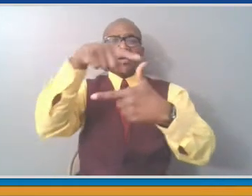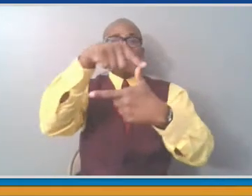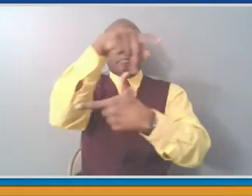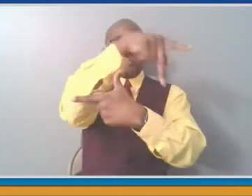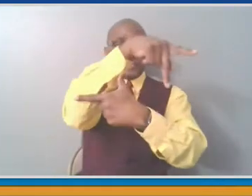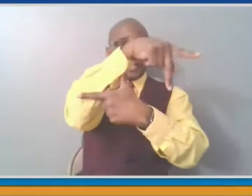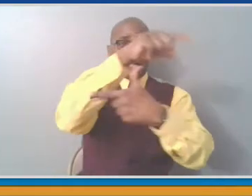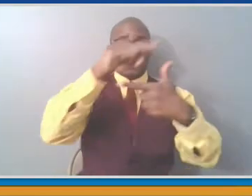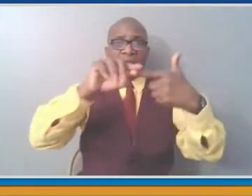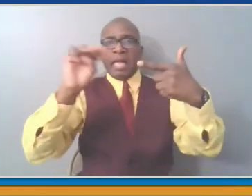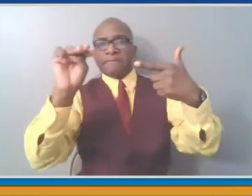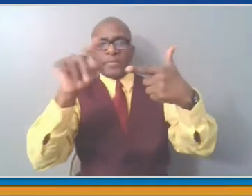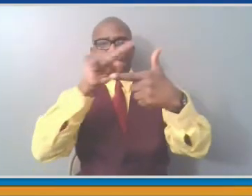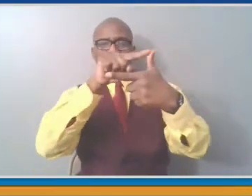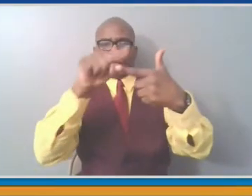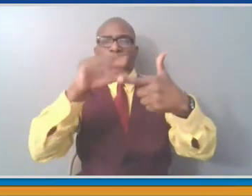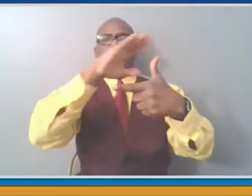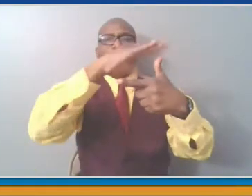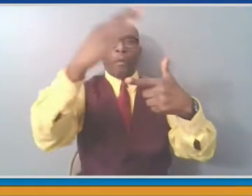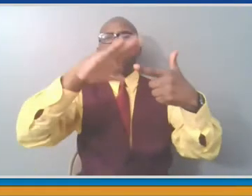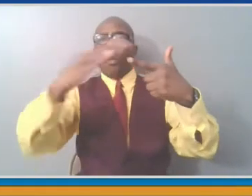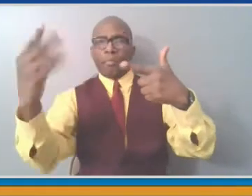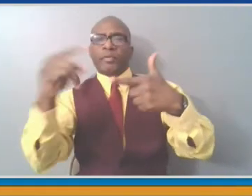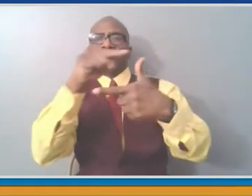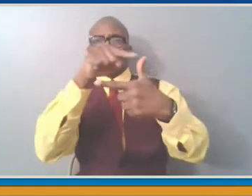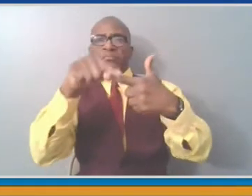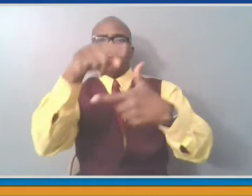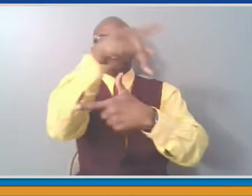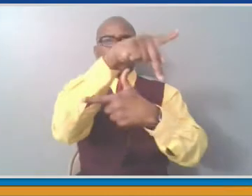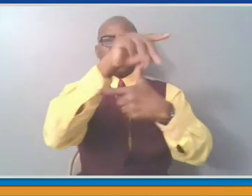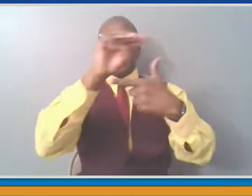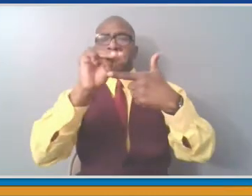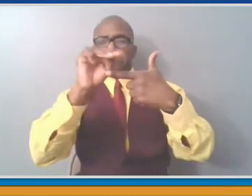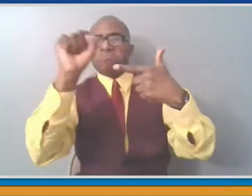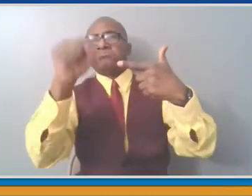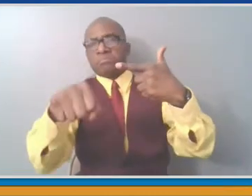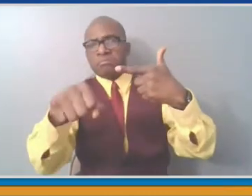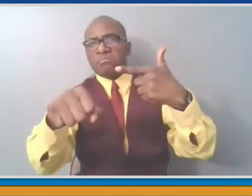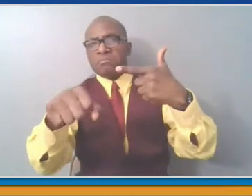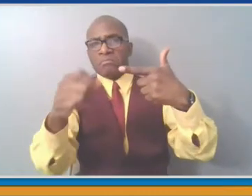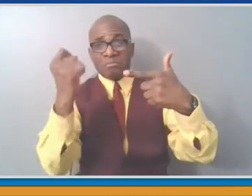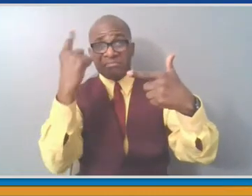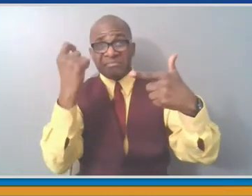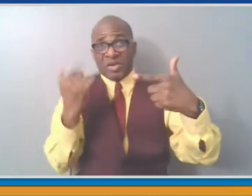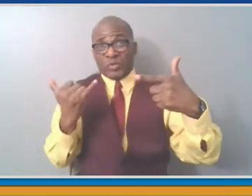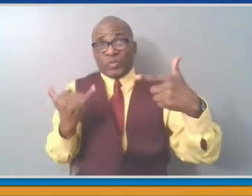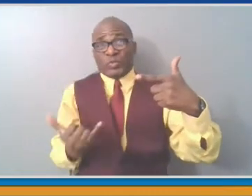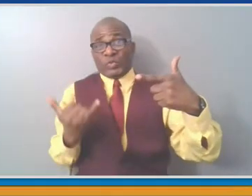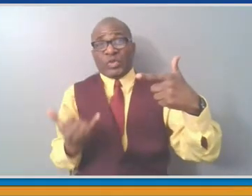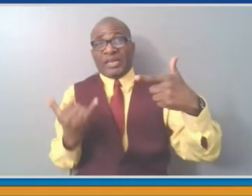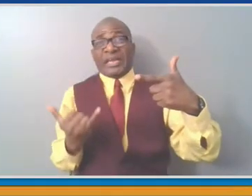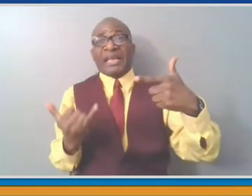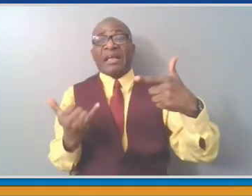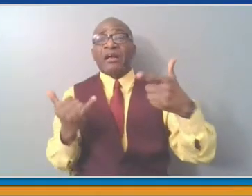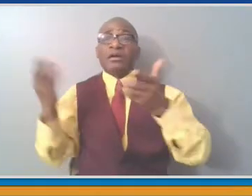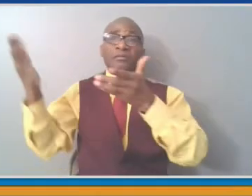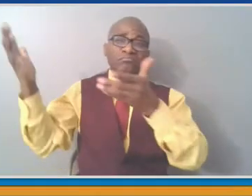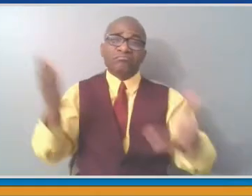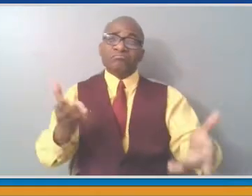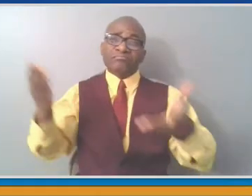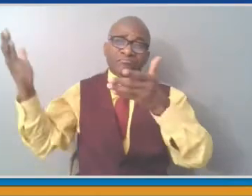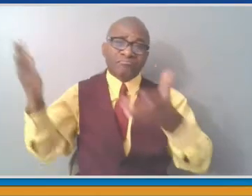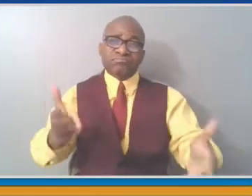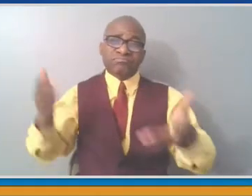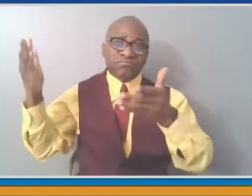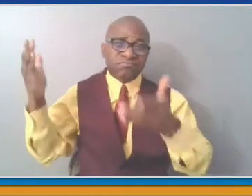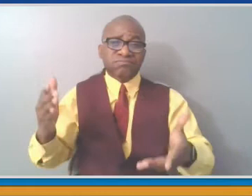we're encouraged that the amount of vaccines now have started to reach a significant amount of the population, again, approaching 50 percent of the people that have been